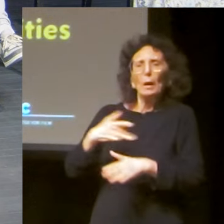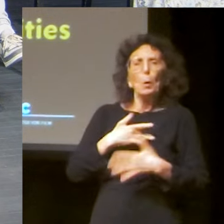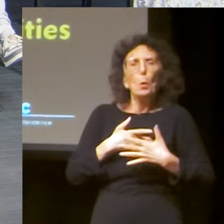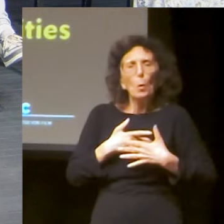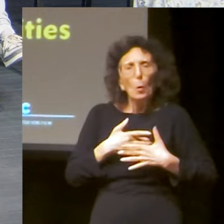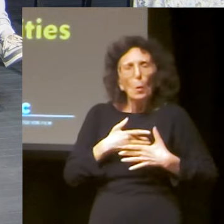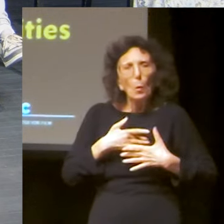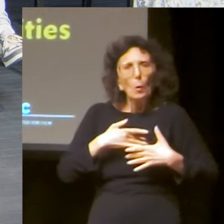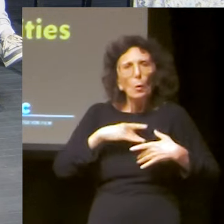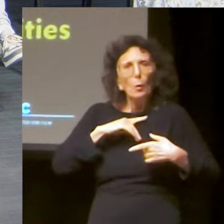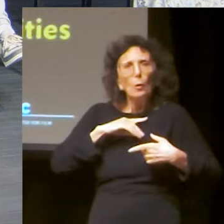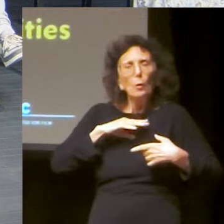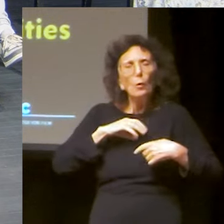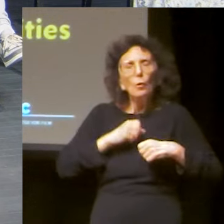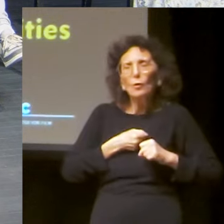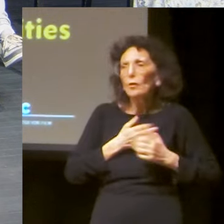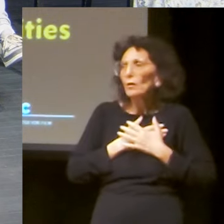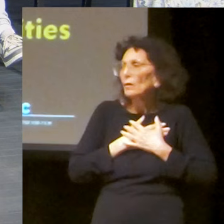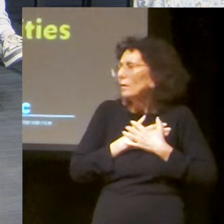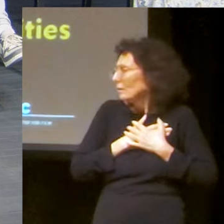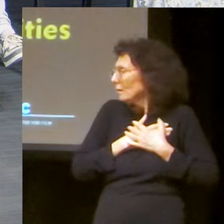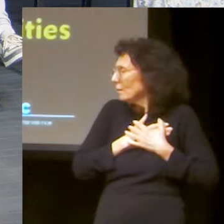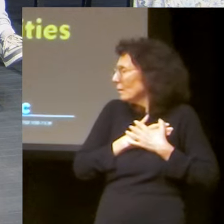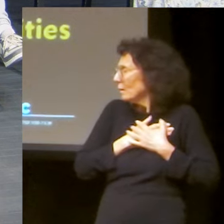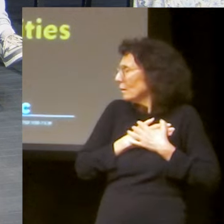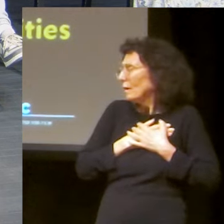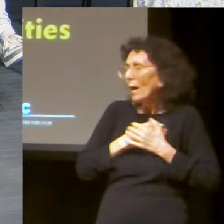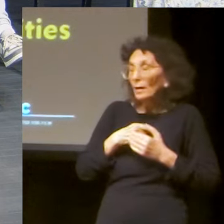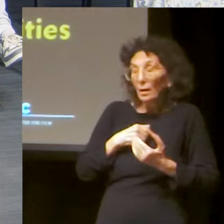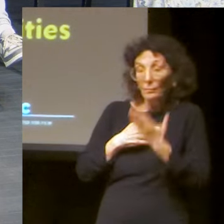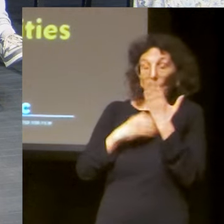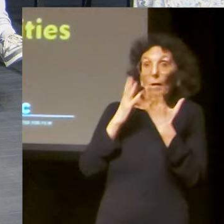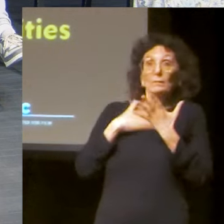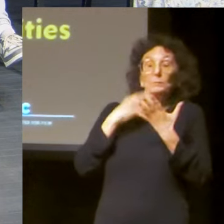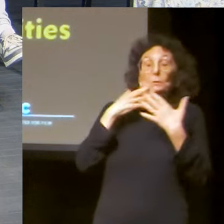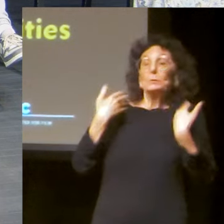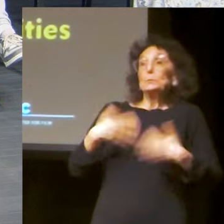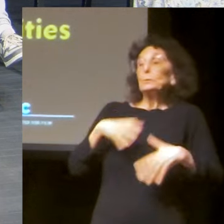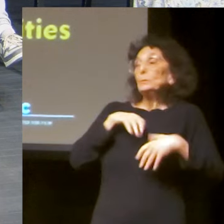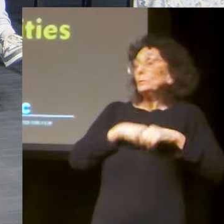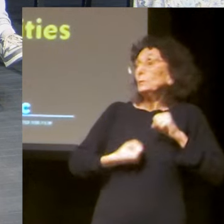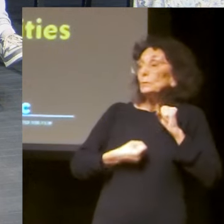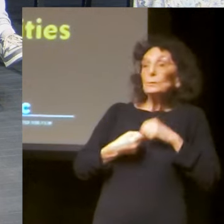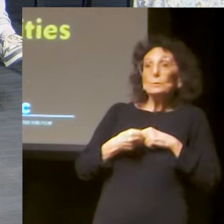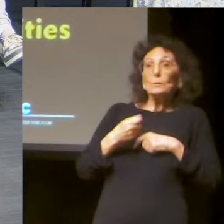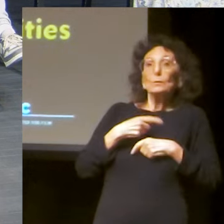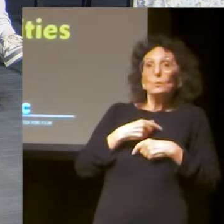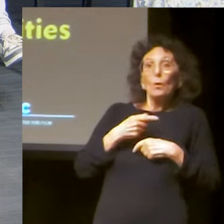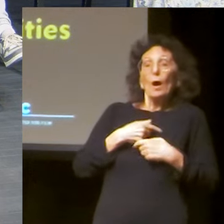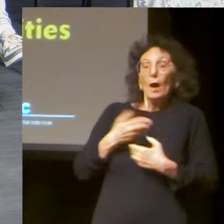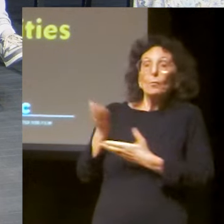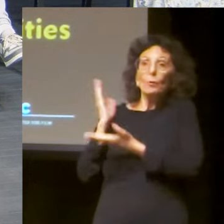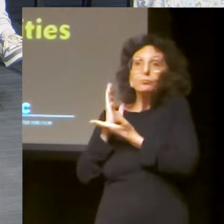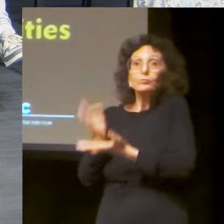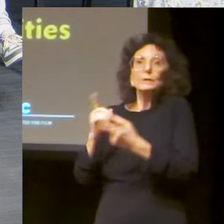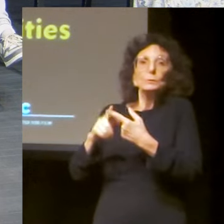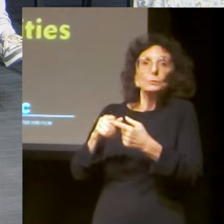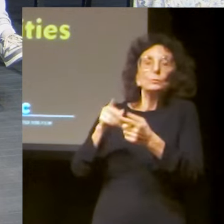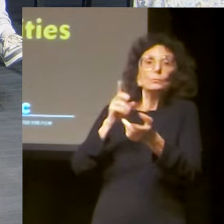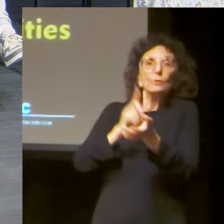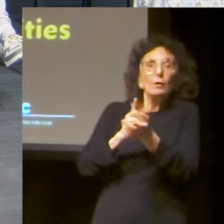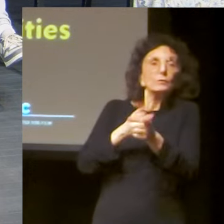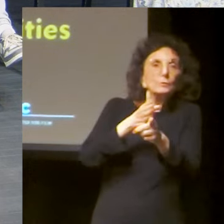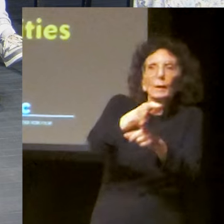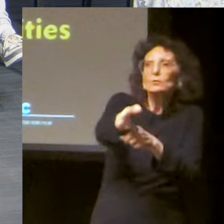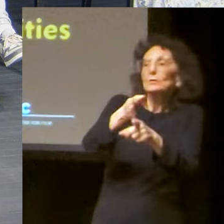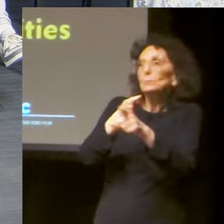past three years old, that hurt my heart, that